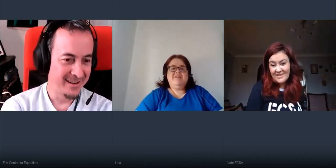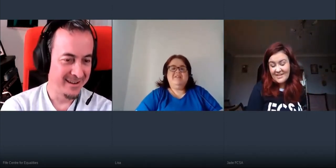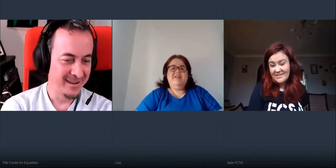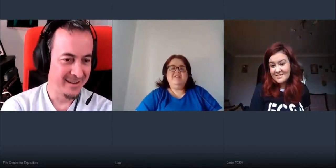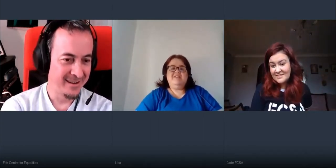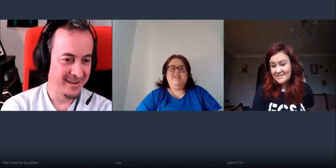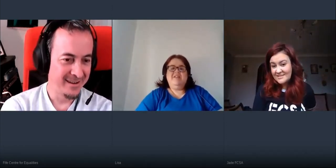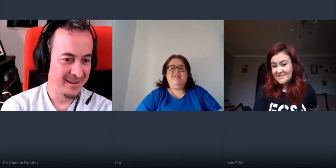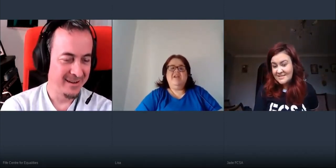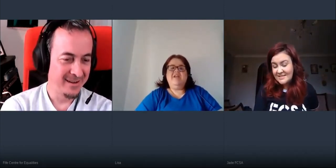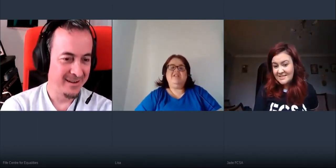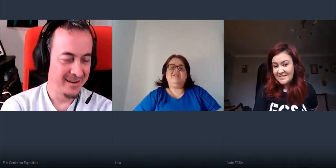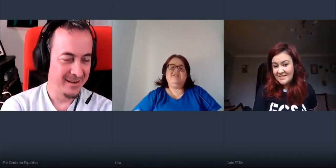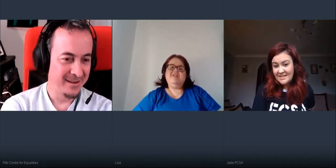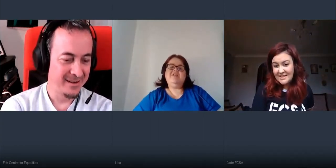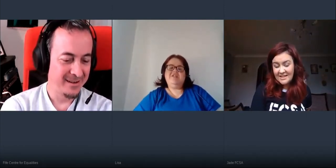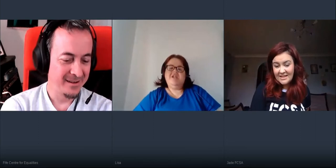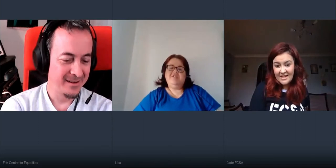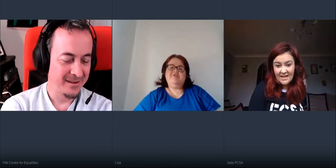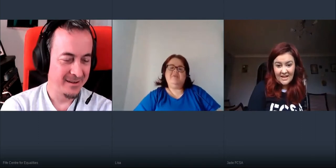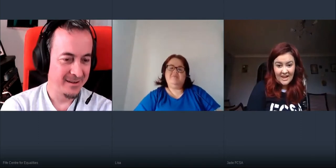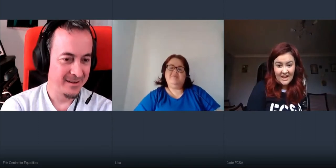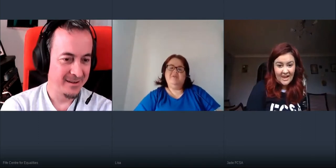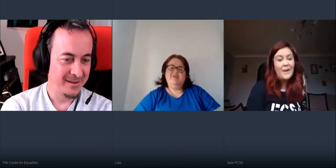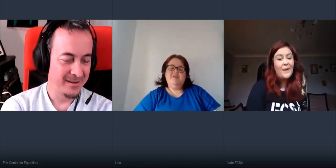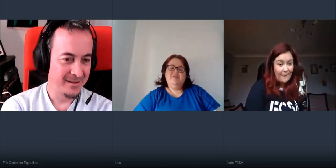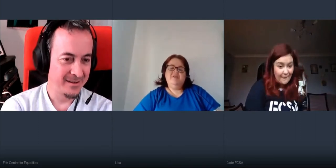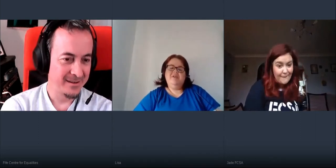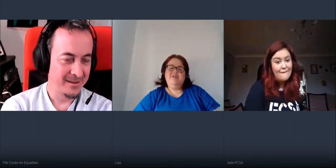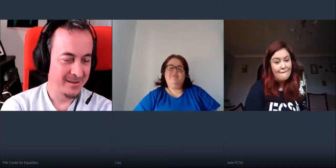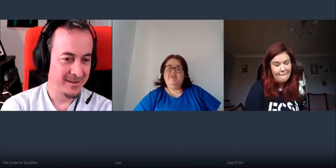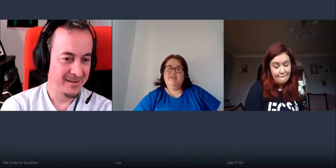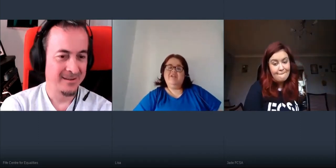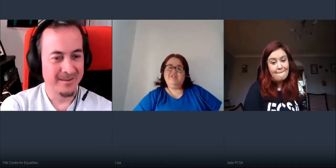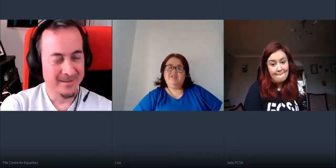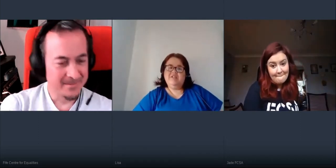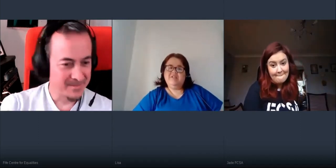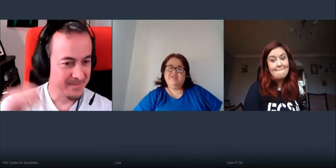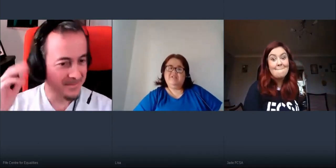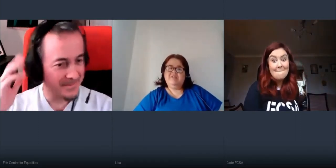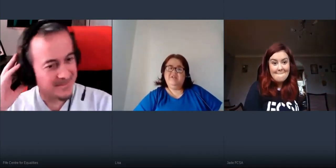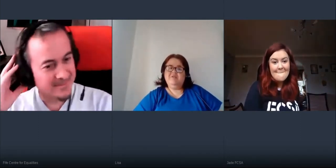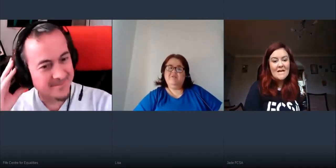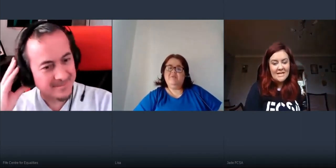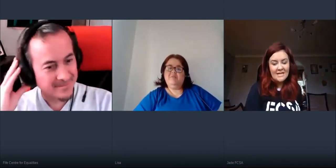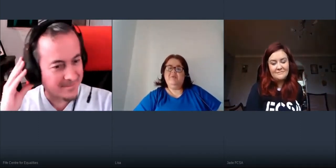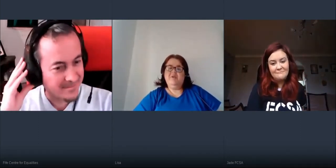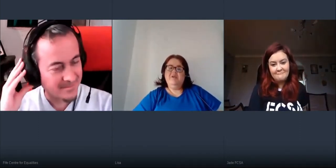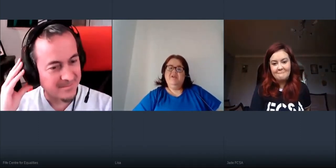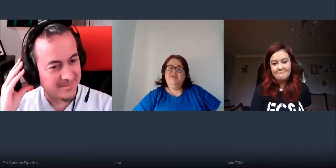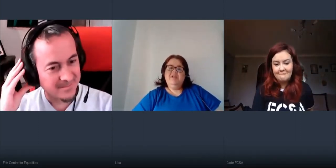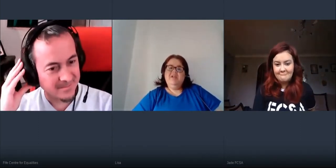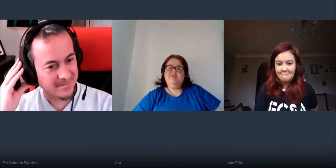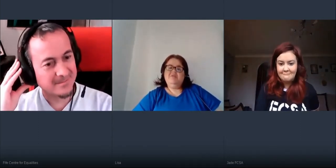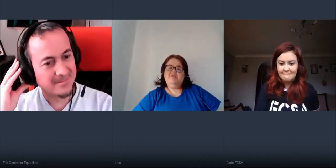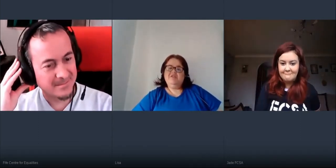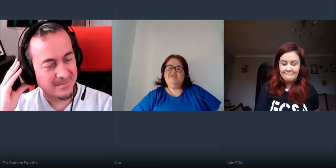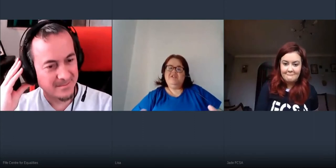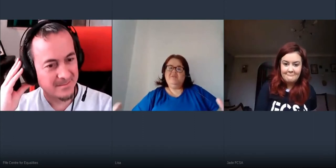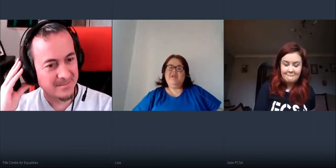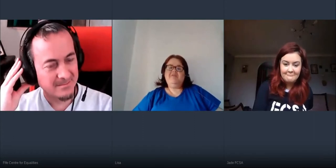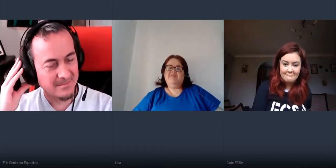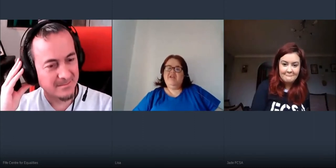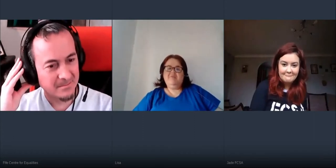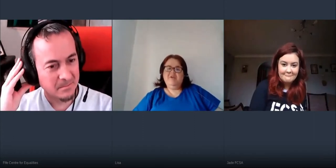their hand it's in it and it's such a change from the previous years you know yeah you know because